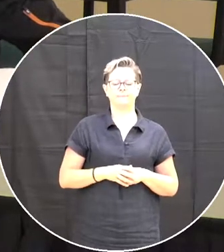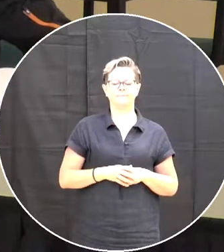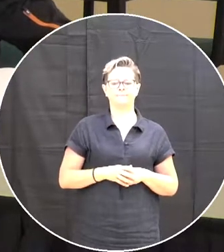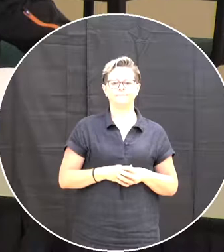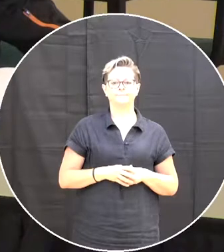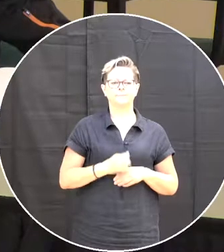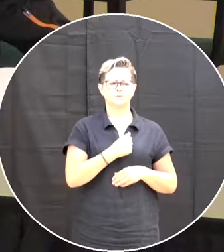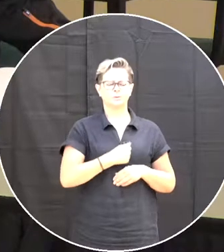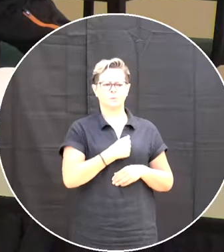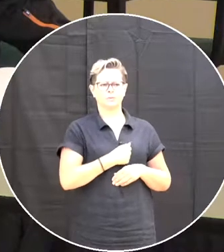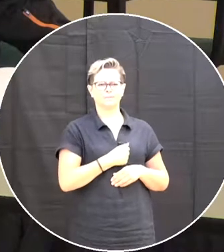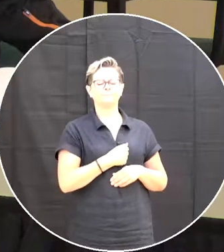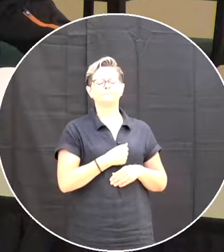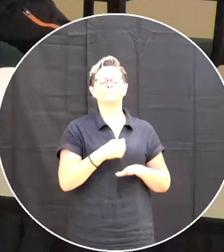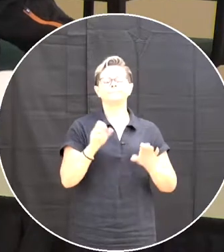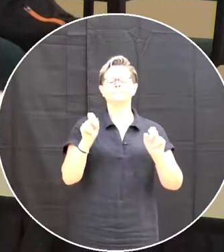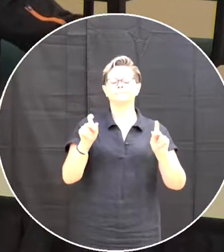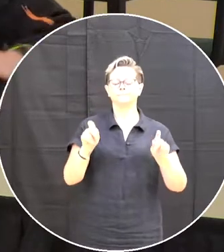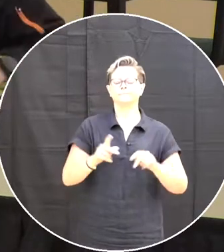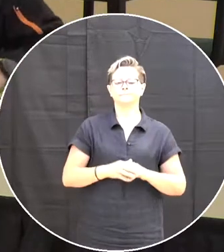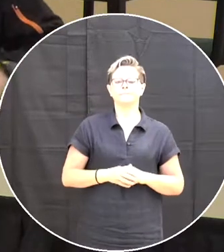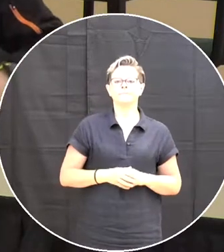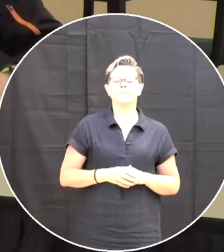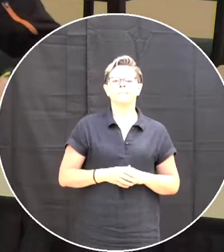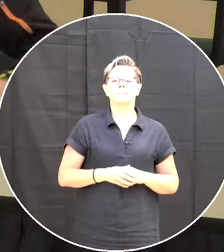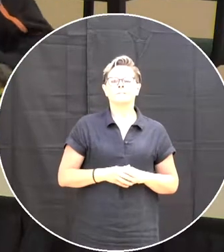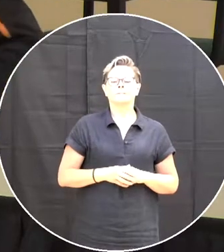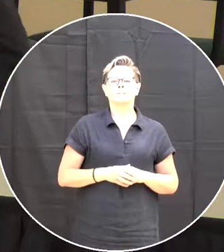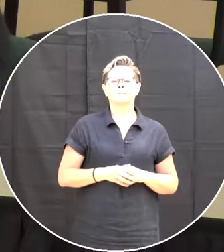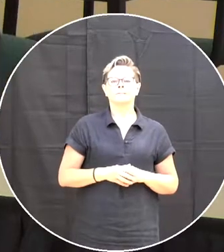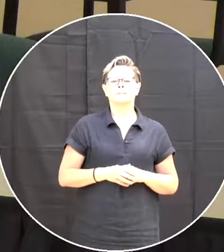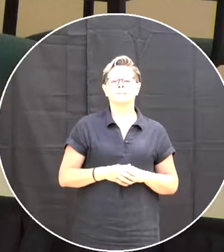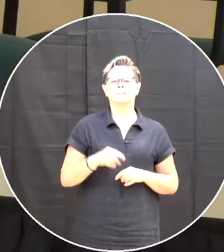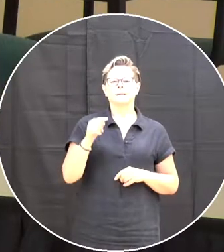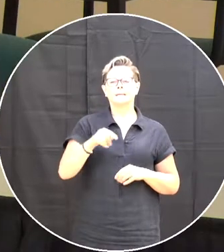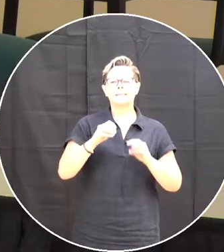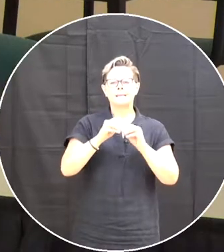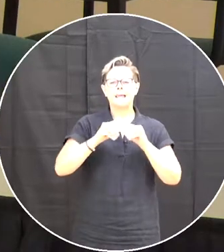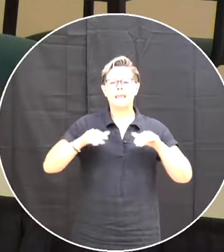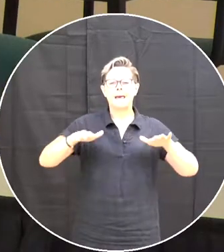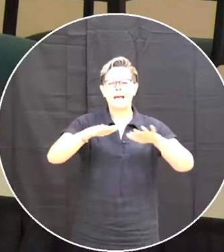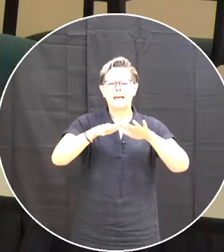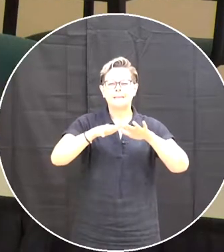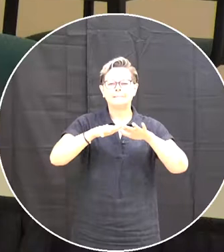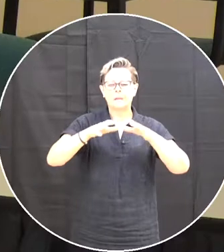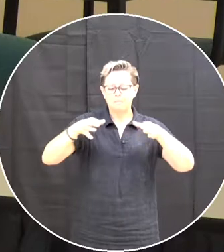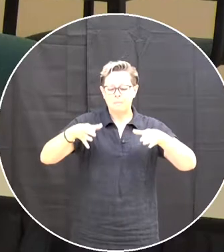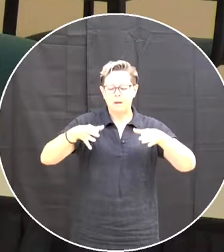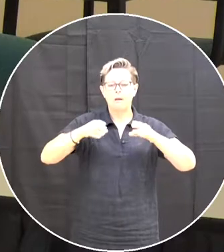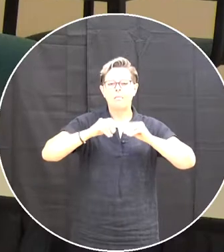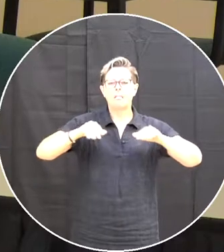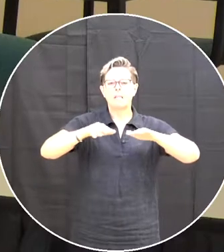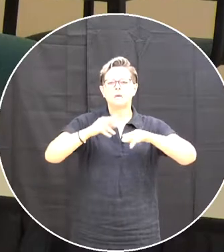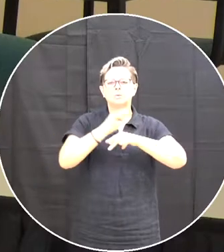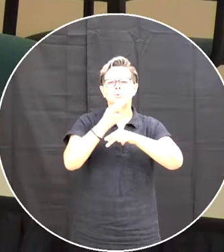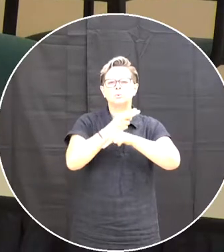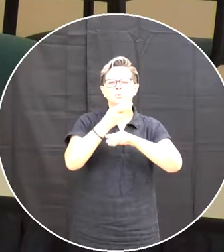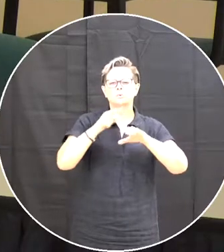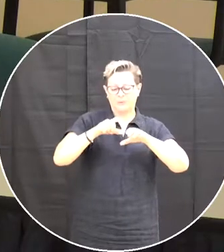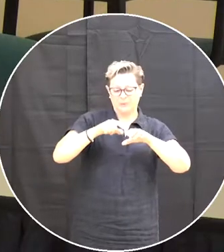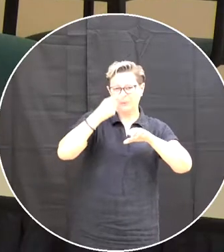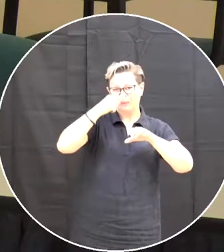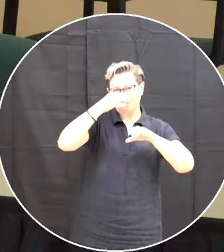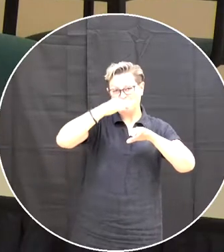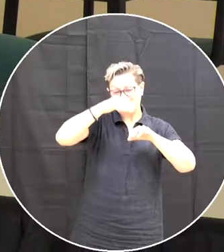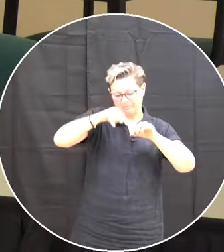sorry uh yes this is a uh little piece of land that uh we were using an adjacent piece of